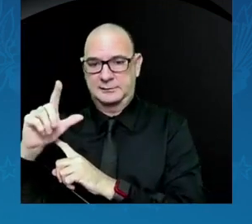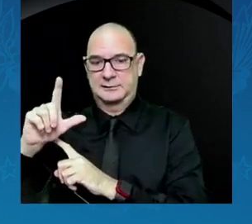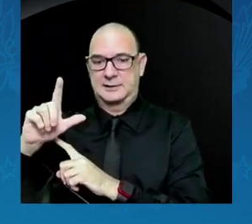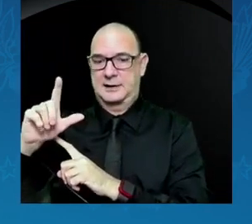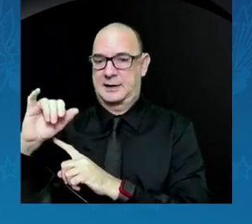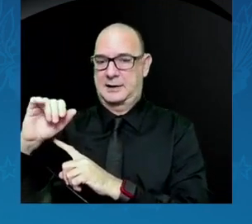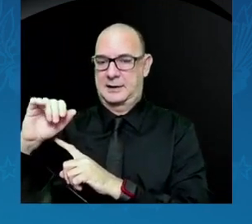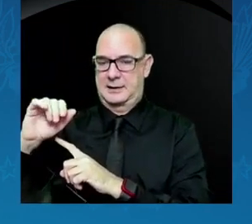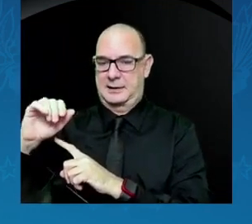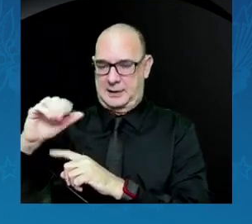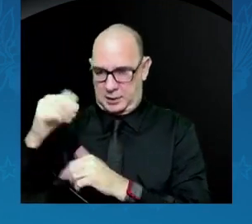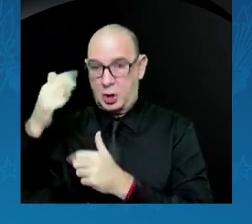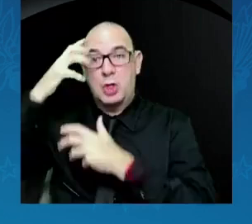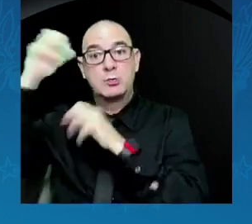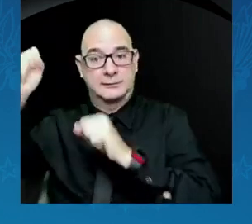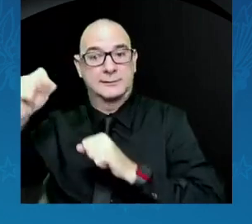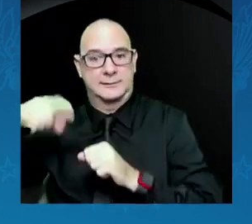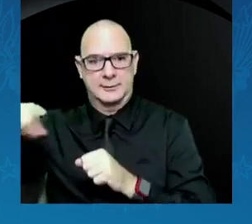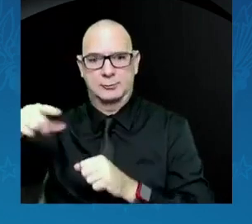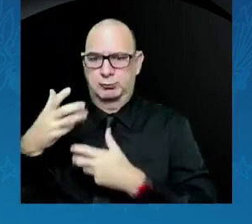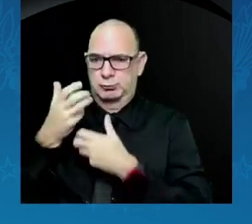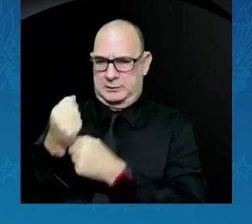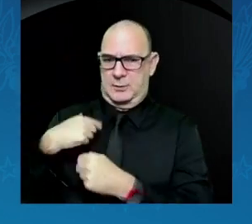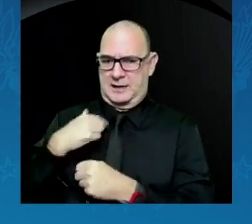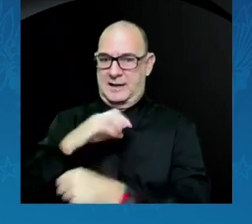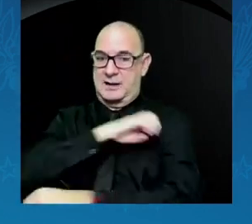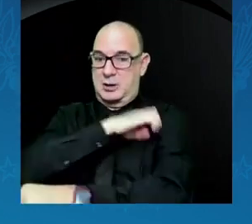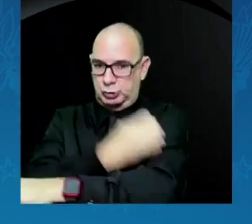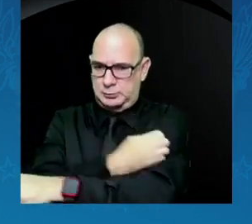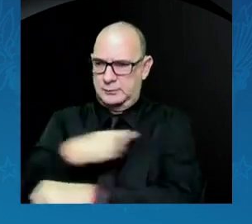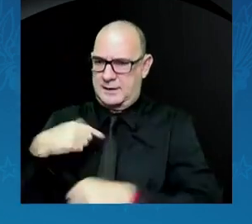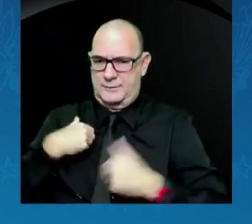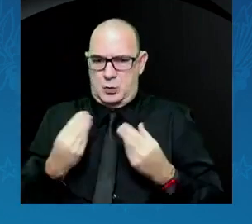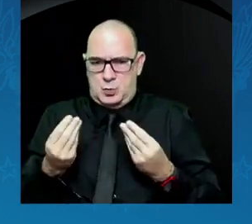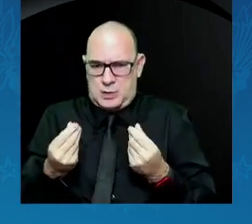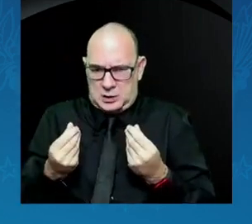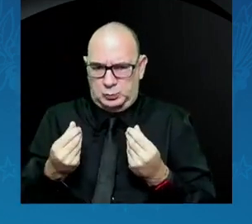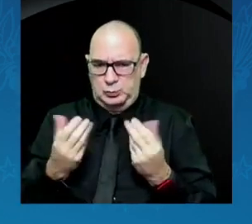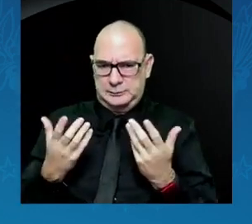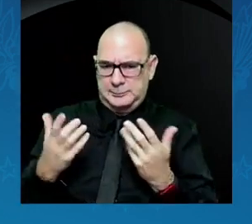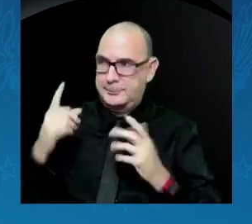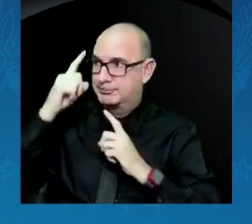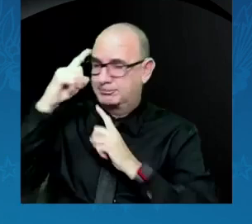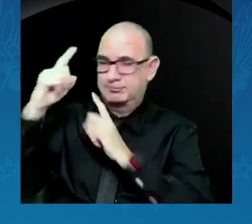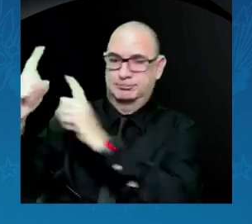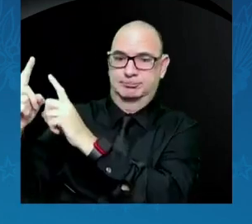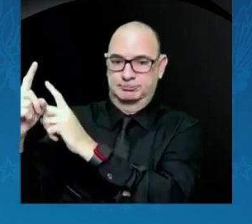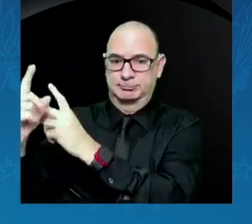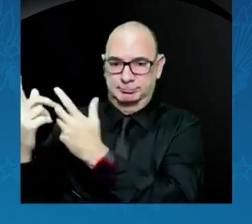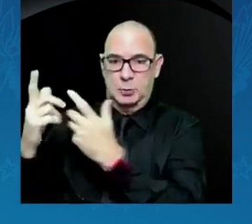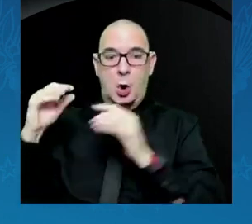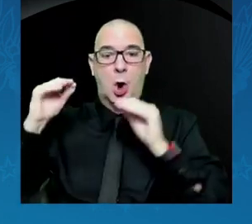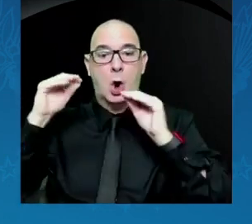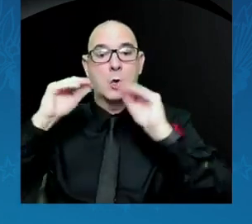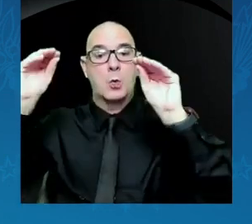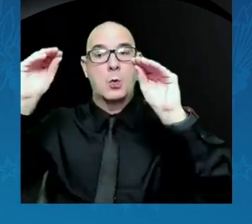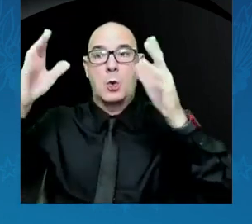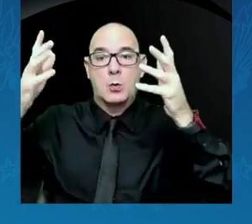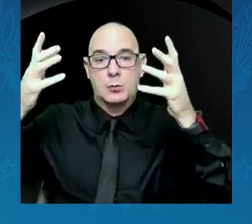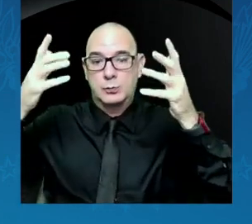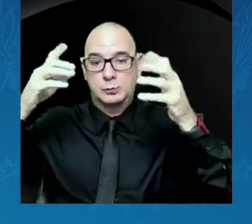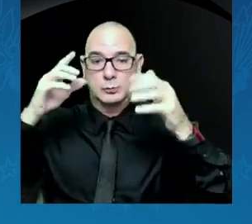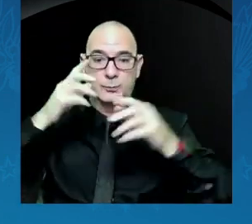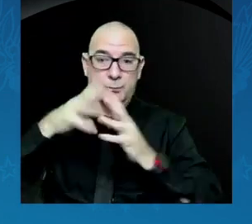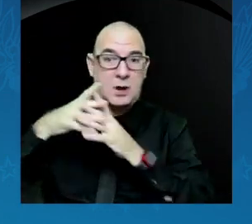set our energy and our resources toward putting an American on the moon. In the decades